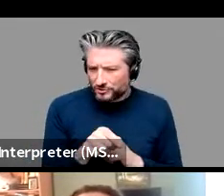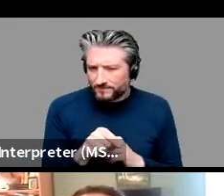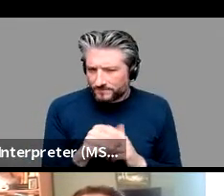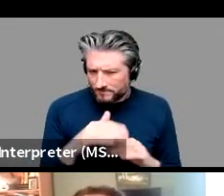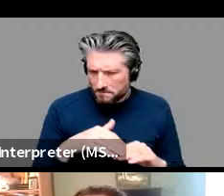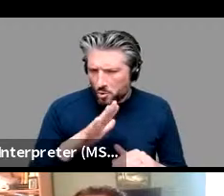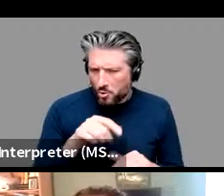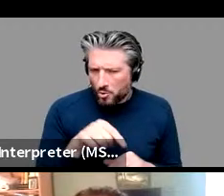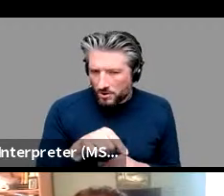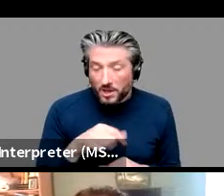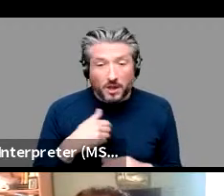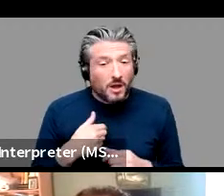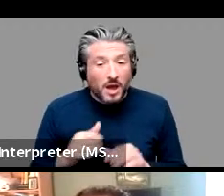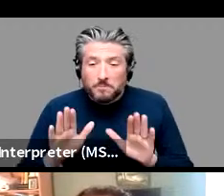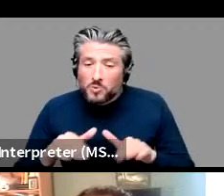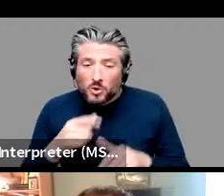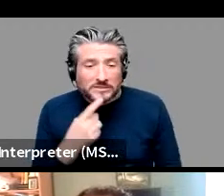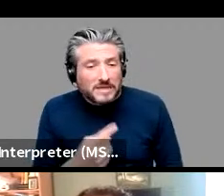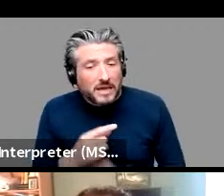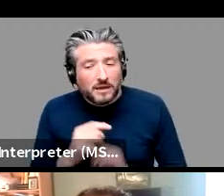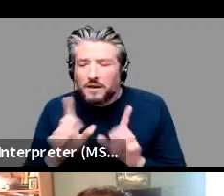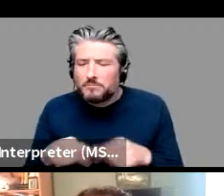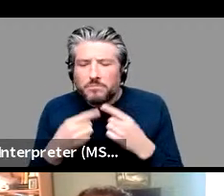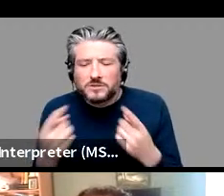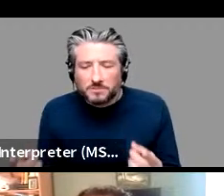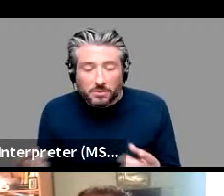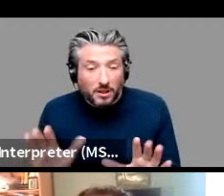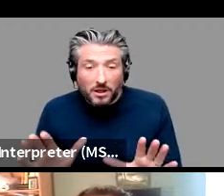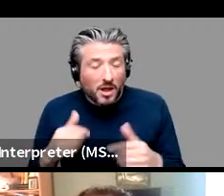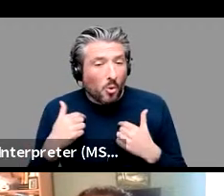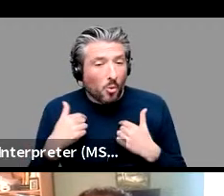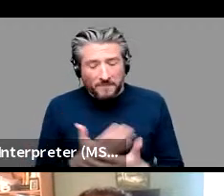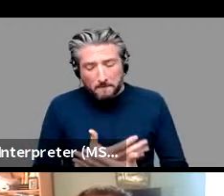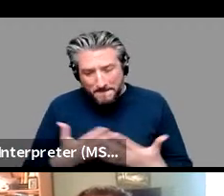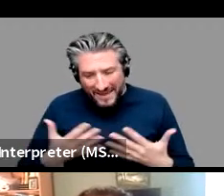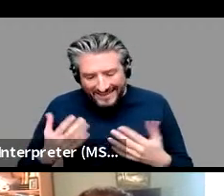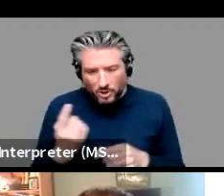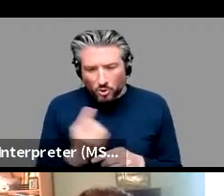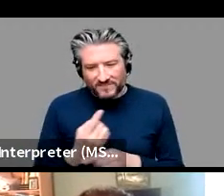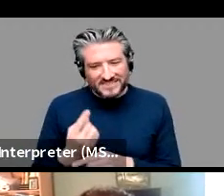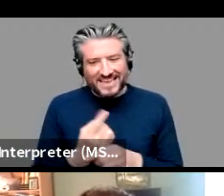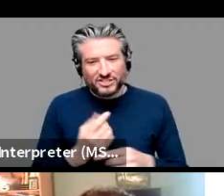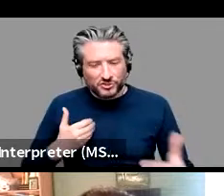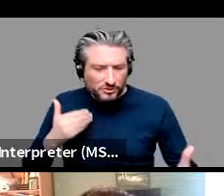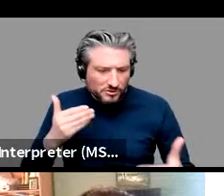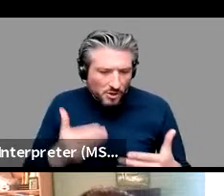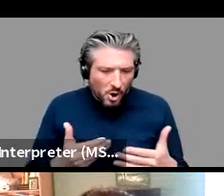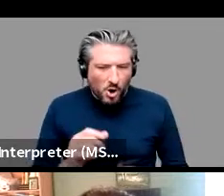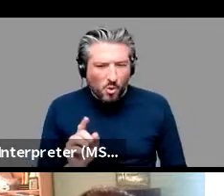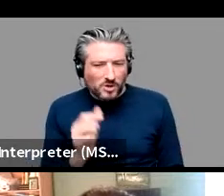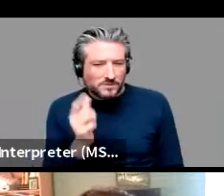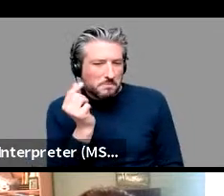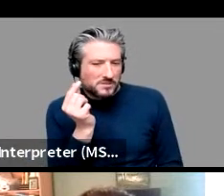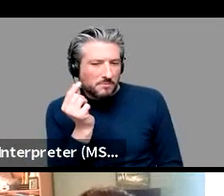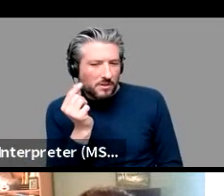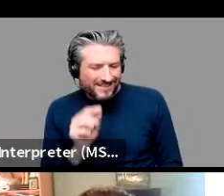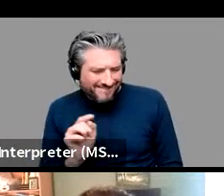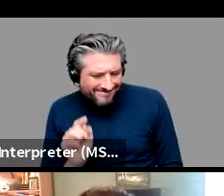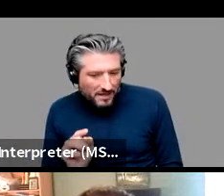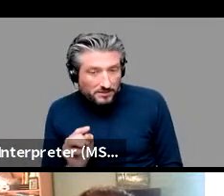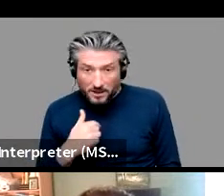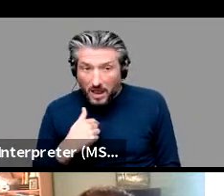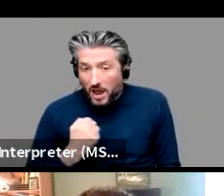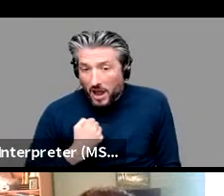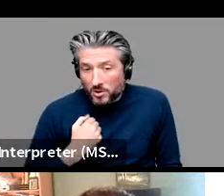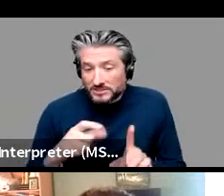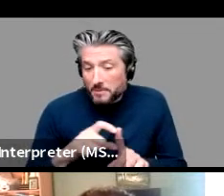that it's impossible i i have i mean we discussed so many times about what could be done in that that department but for now i would say